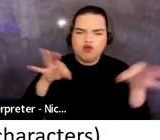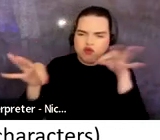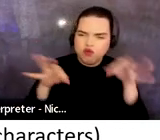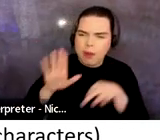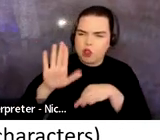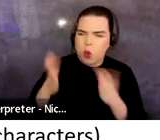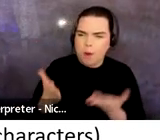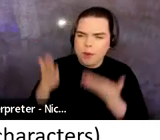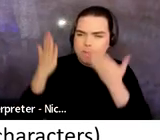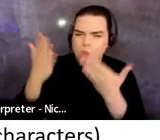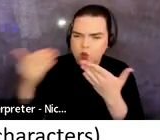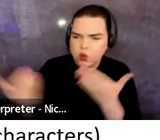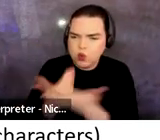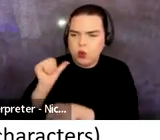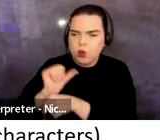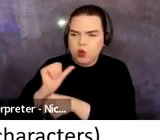proposed new work.